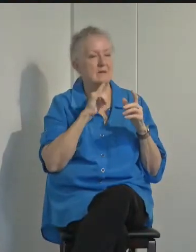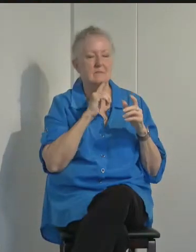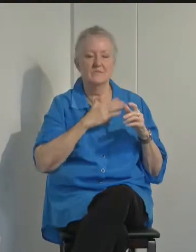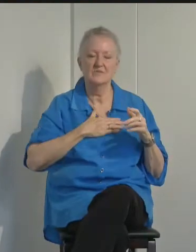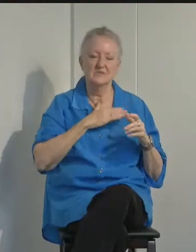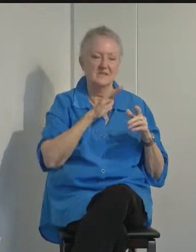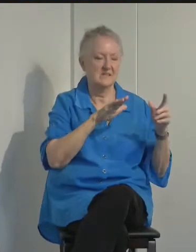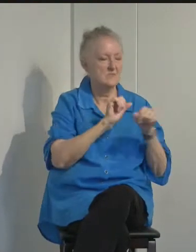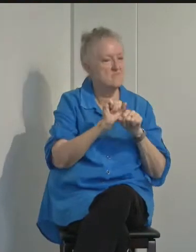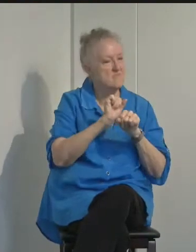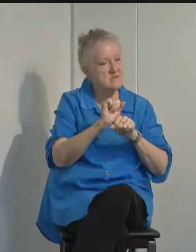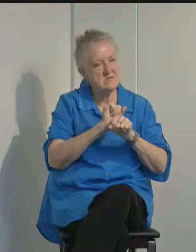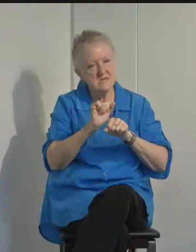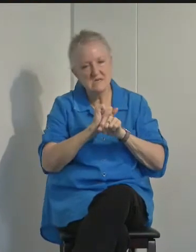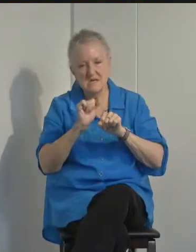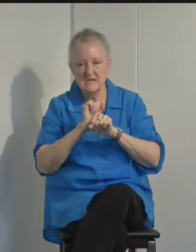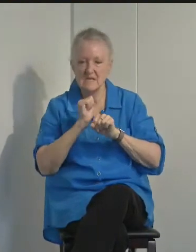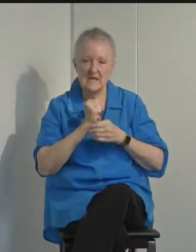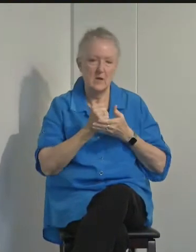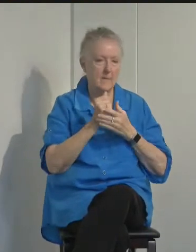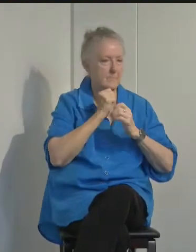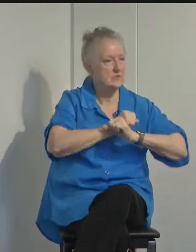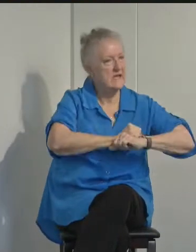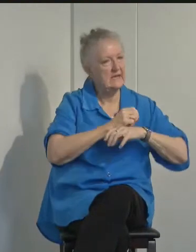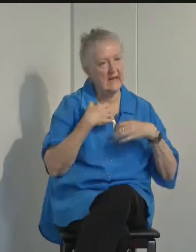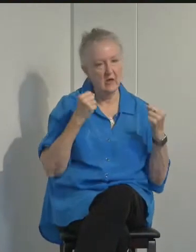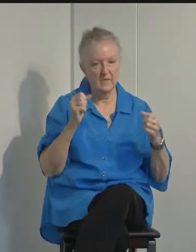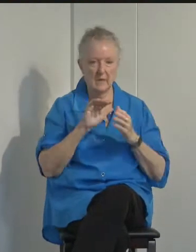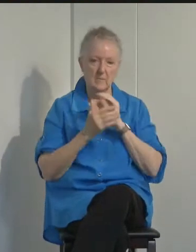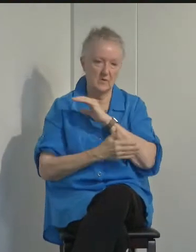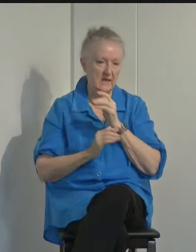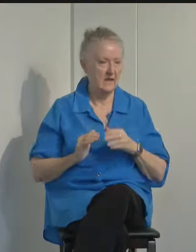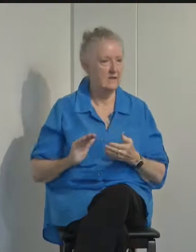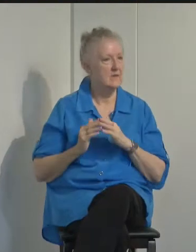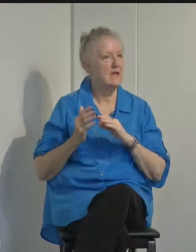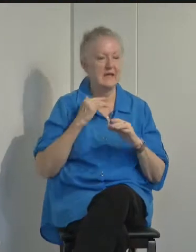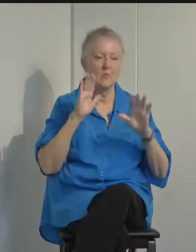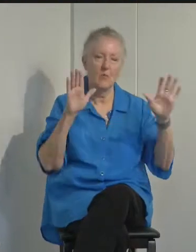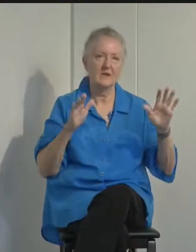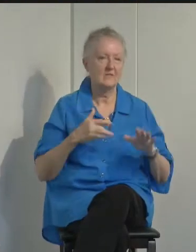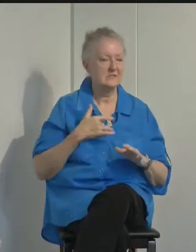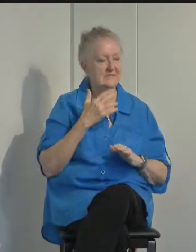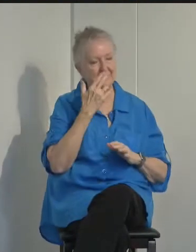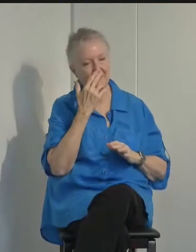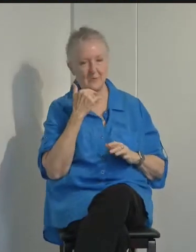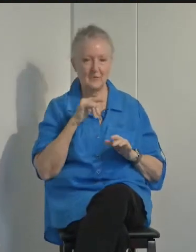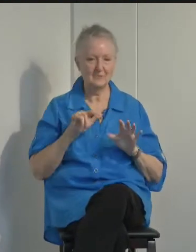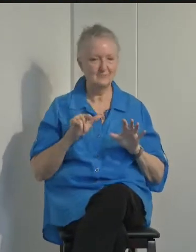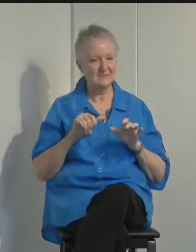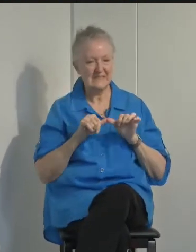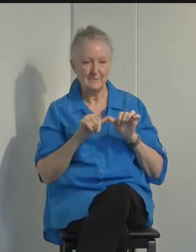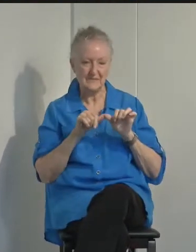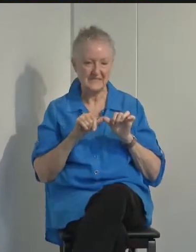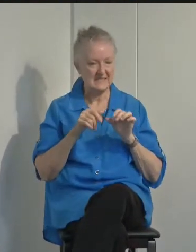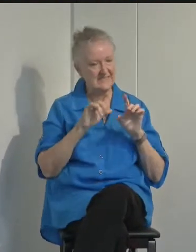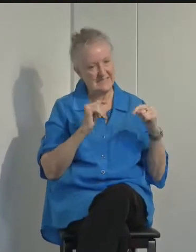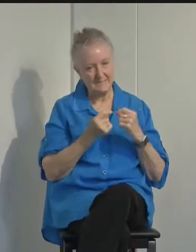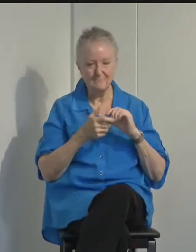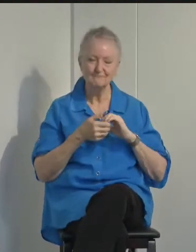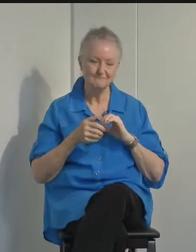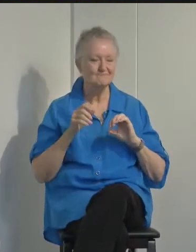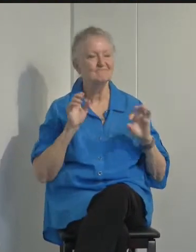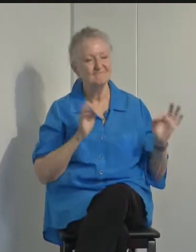to protect the health of our community and his wonderful sense of humor, which keeps the team grounded and